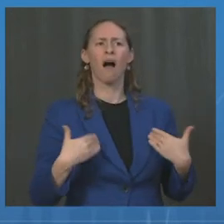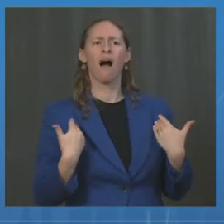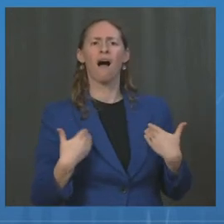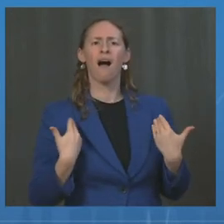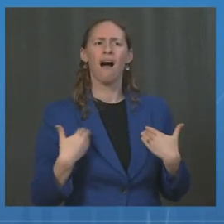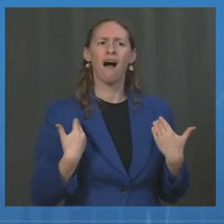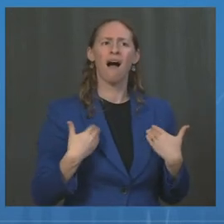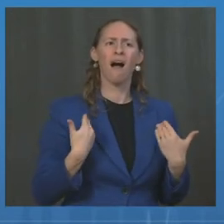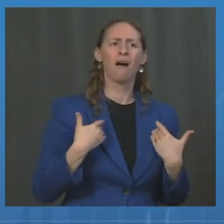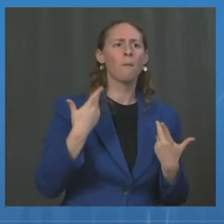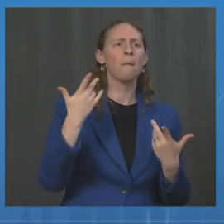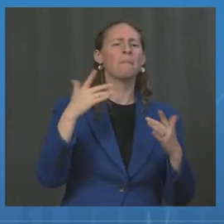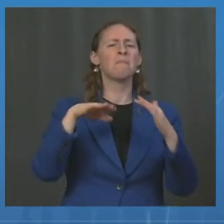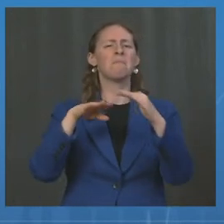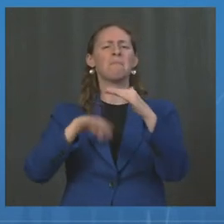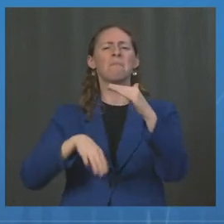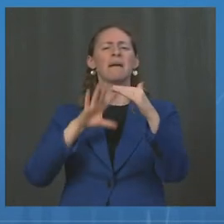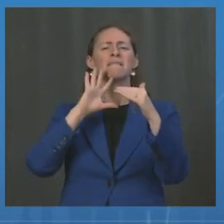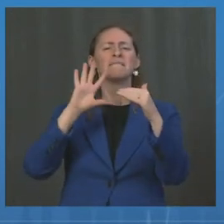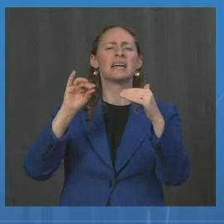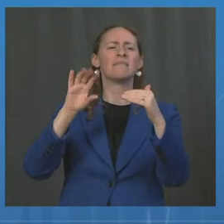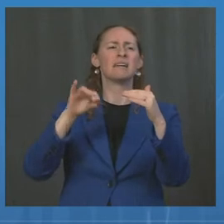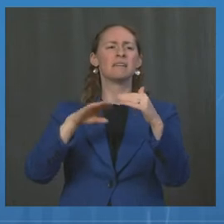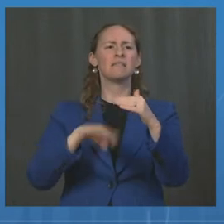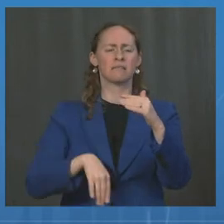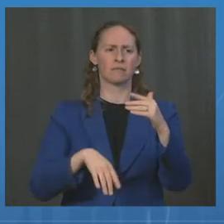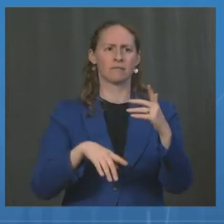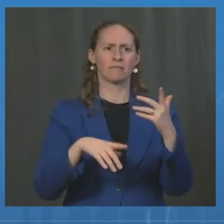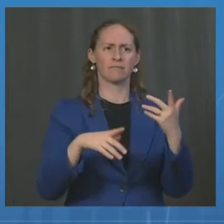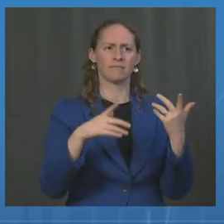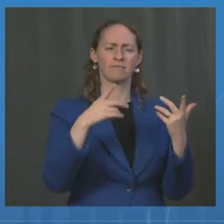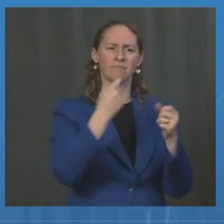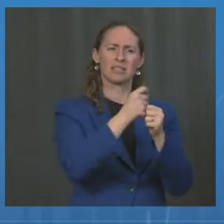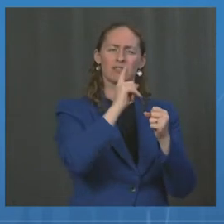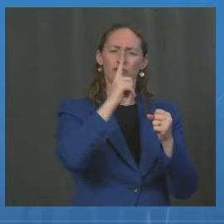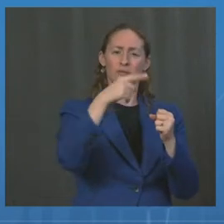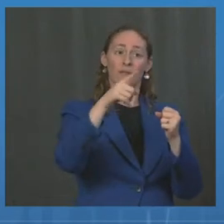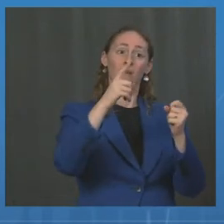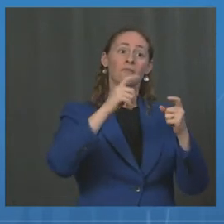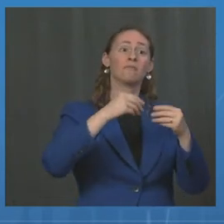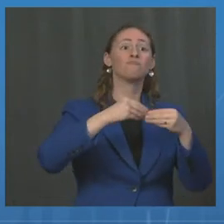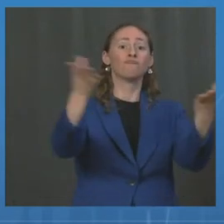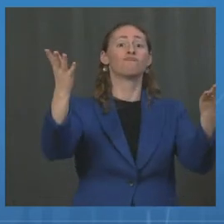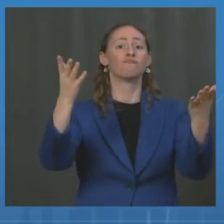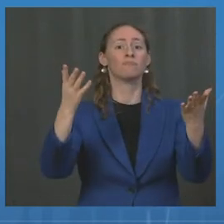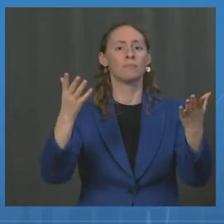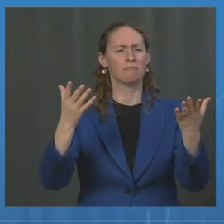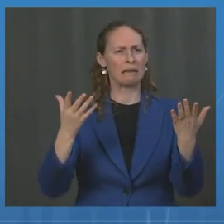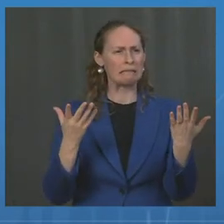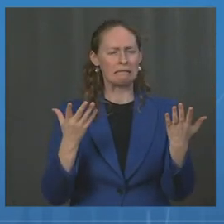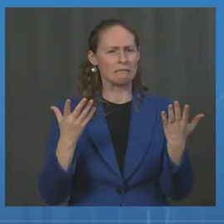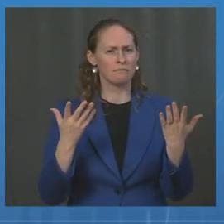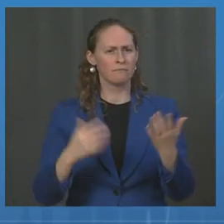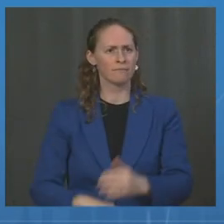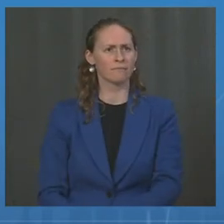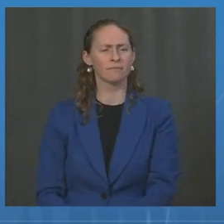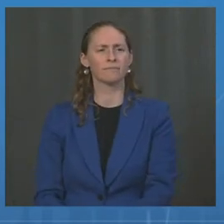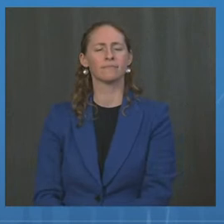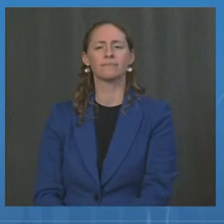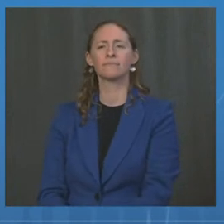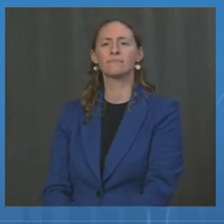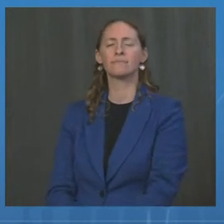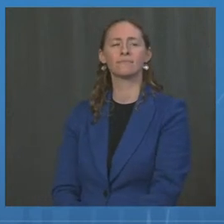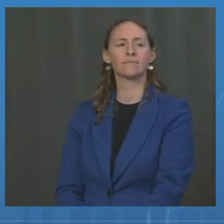increasing donations at all? Dr. Fauci? Well, John, I would hope that the countries